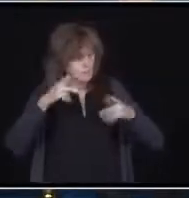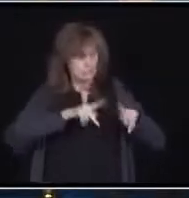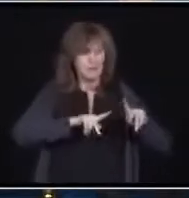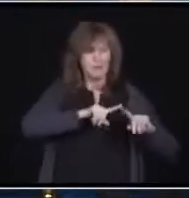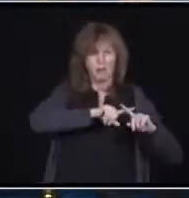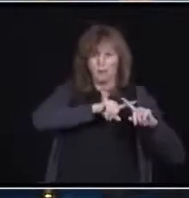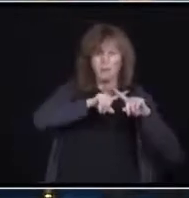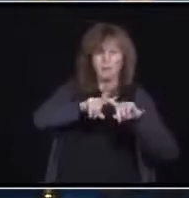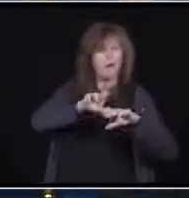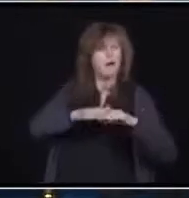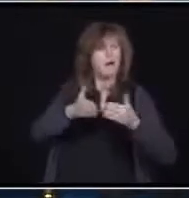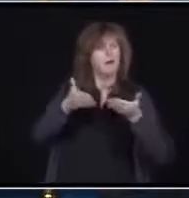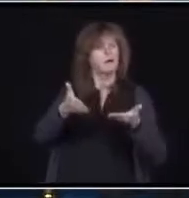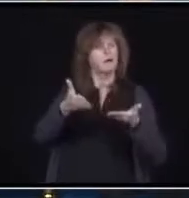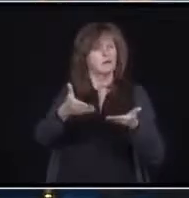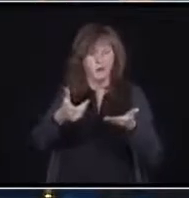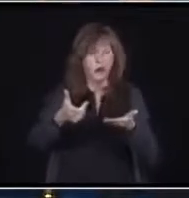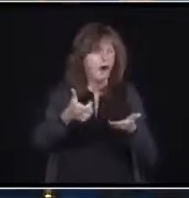homes. Thank you.